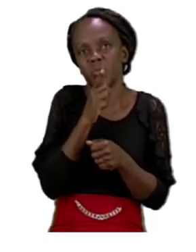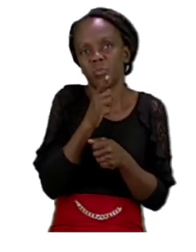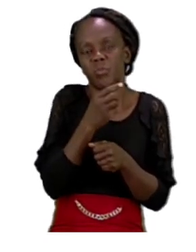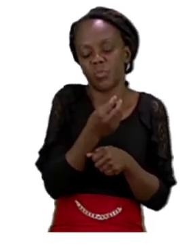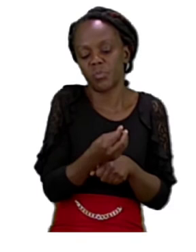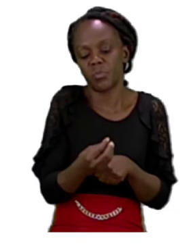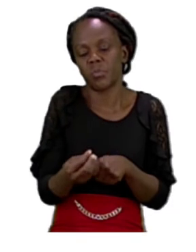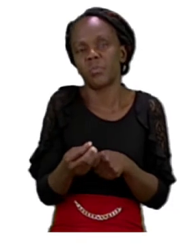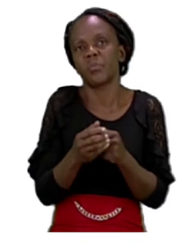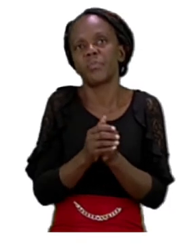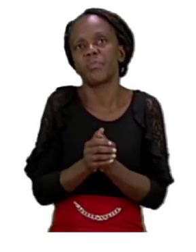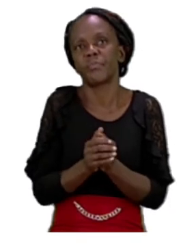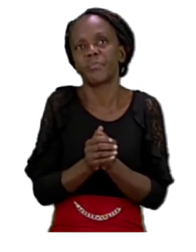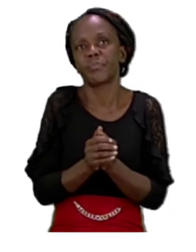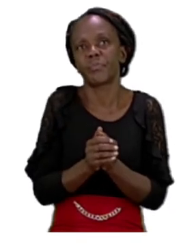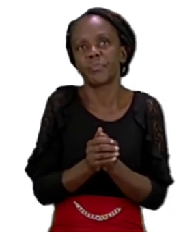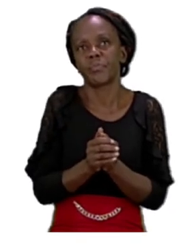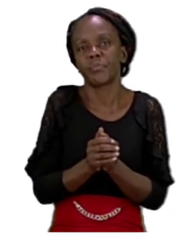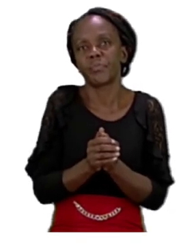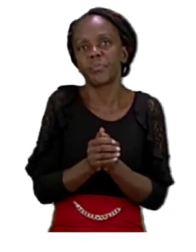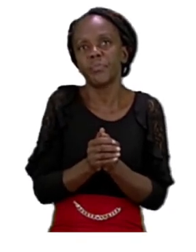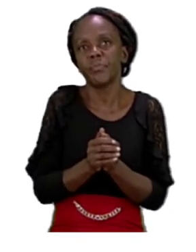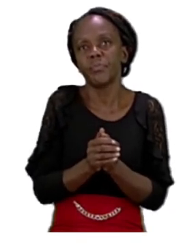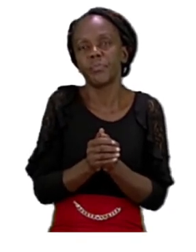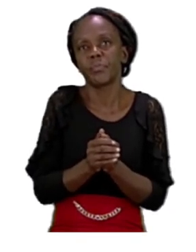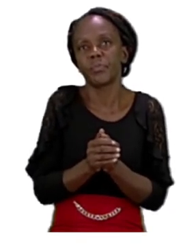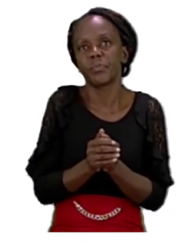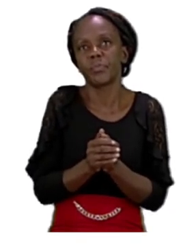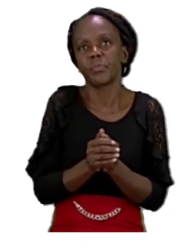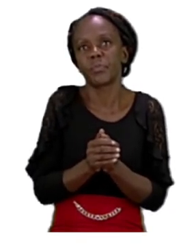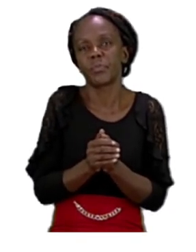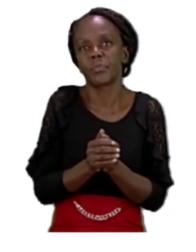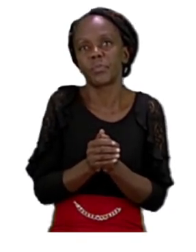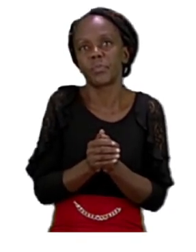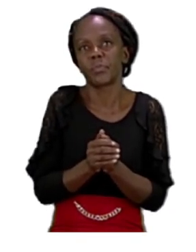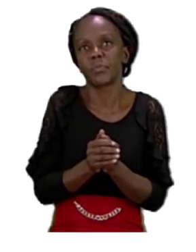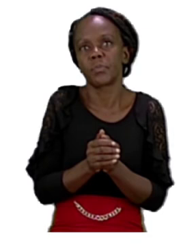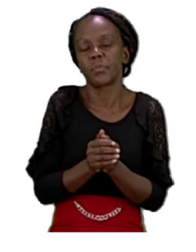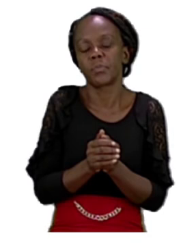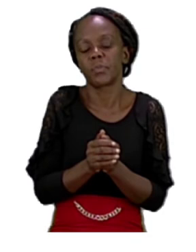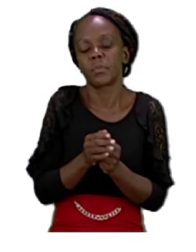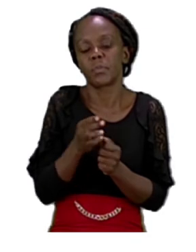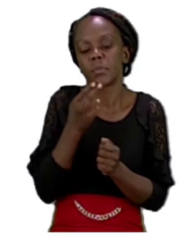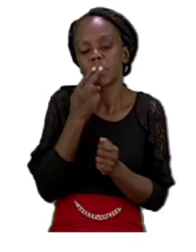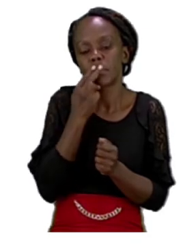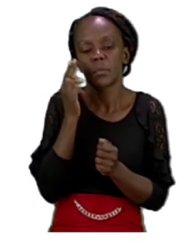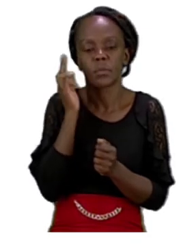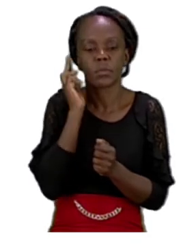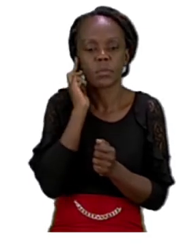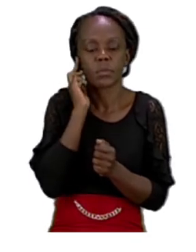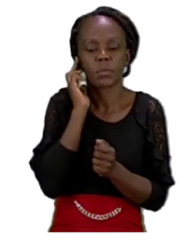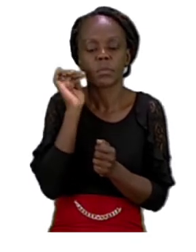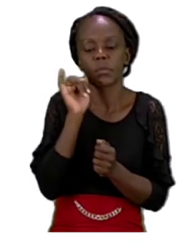first picture that we see. You can see that we have one, two, three flowers. It is